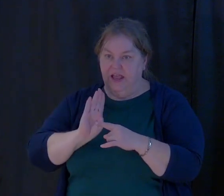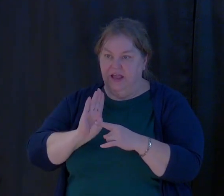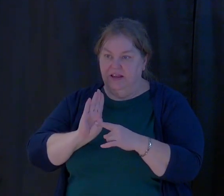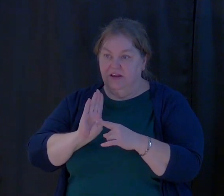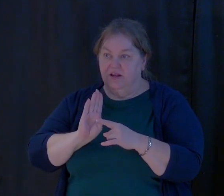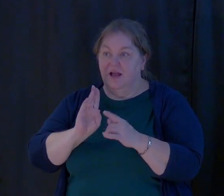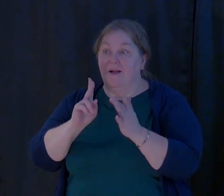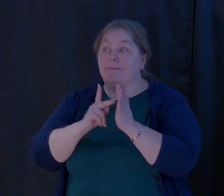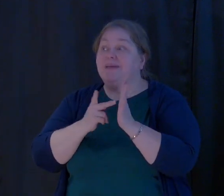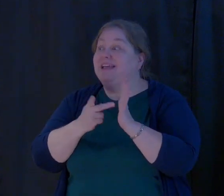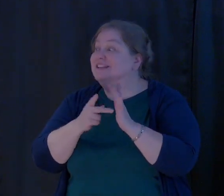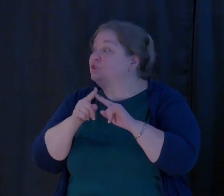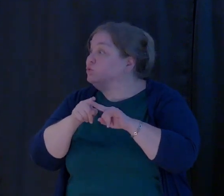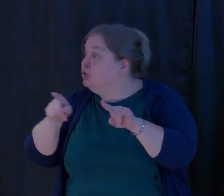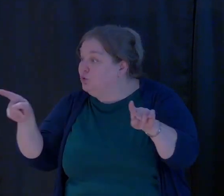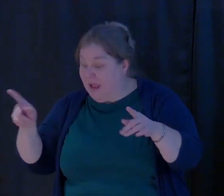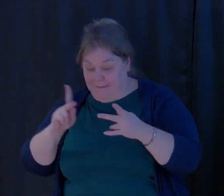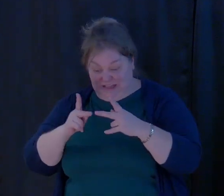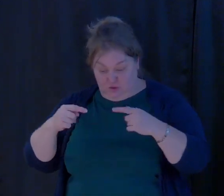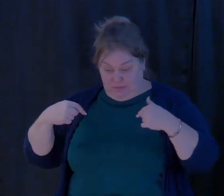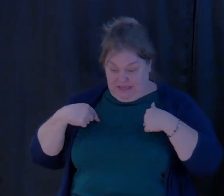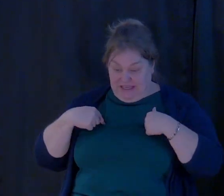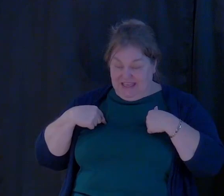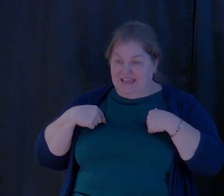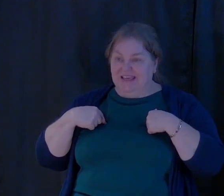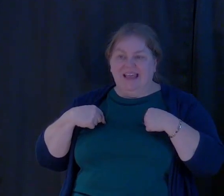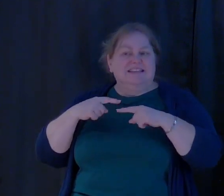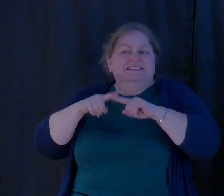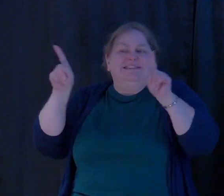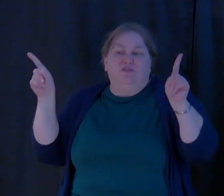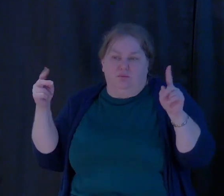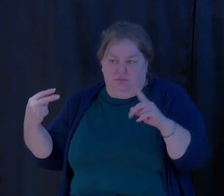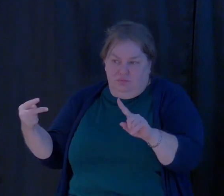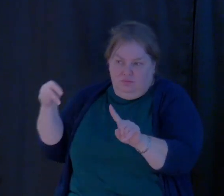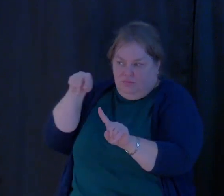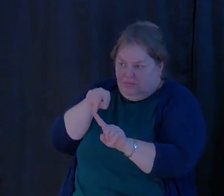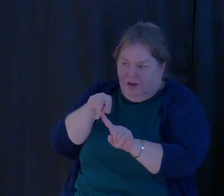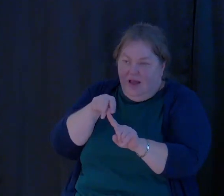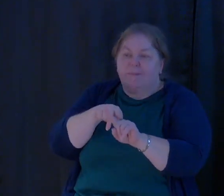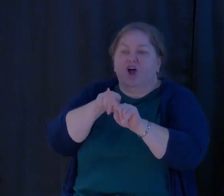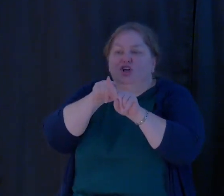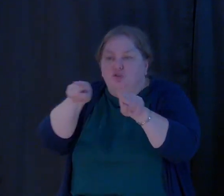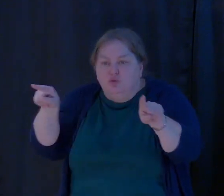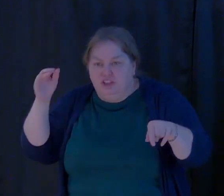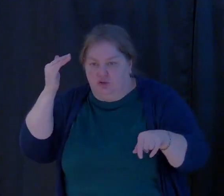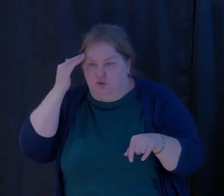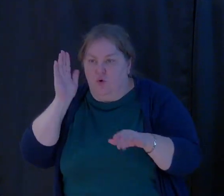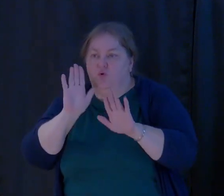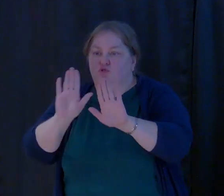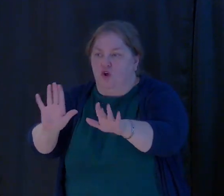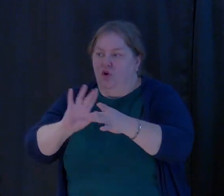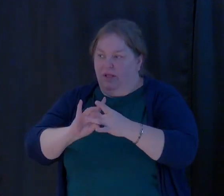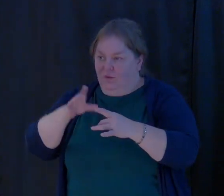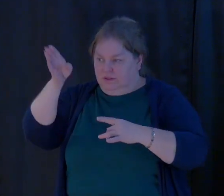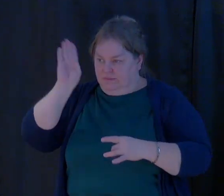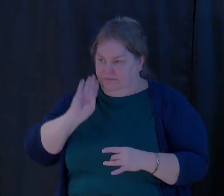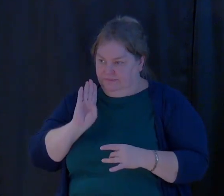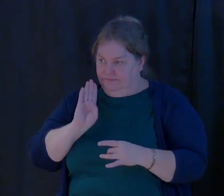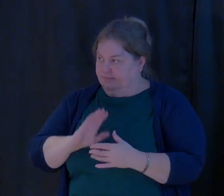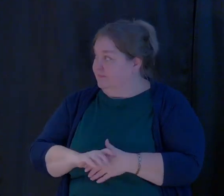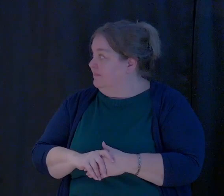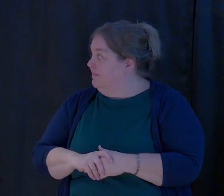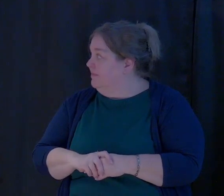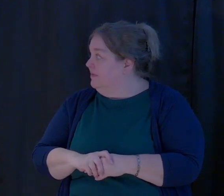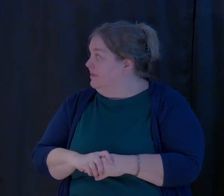What that means to you, what that means to me, can be completely different. What we need to walk in that relationship, I would suggest it starts with